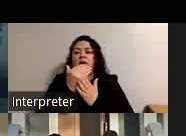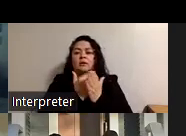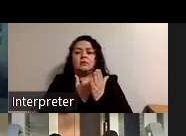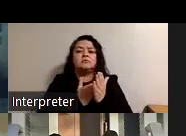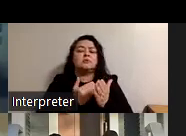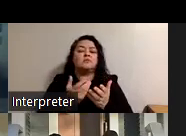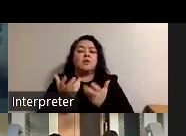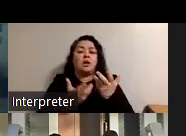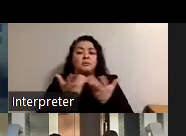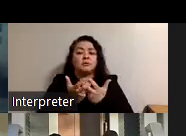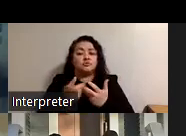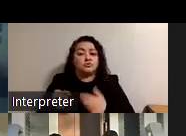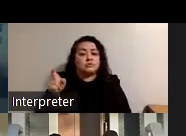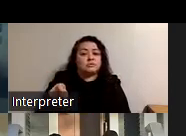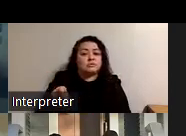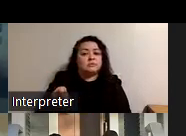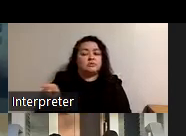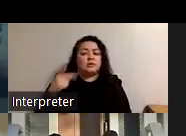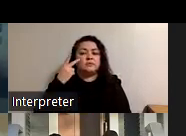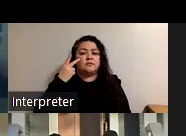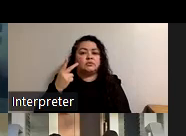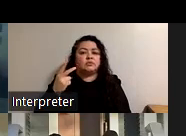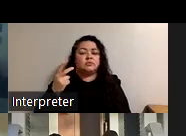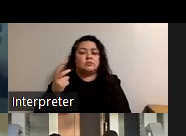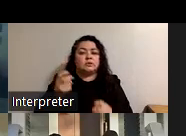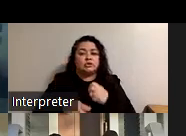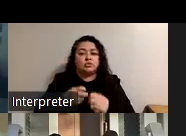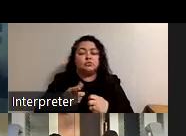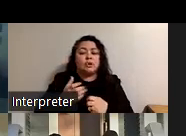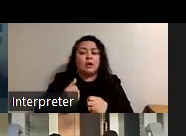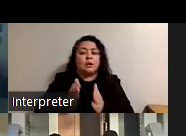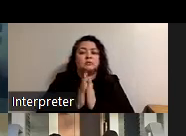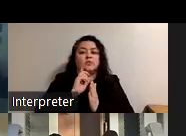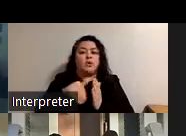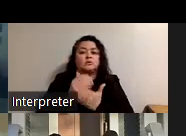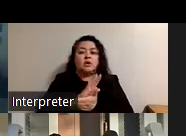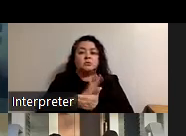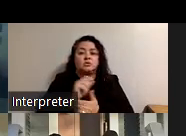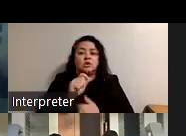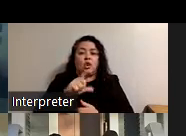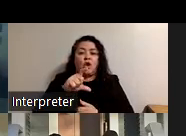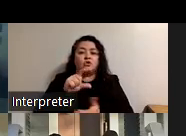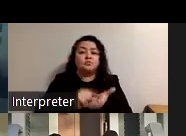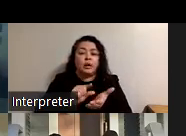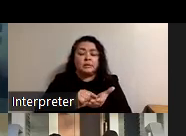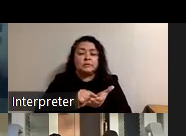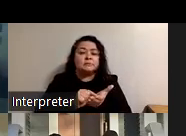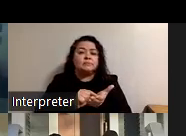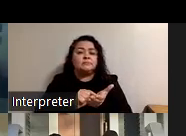needed she has visual issues so she asked for all documents in large print she asked for um